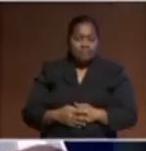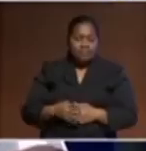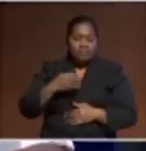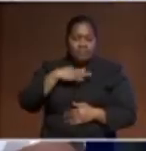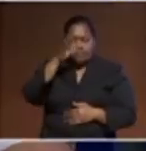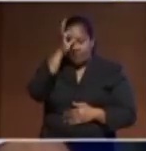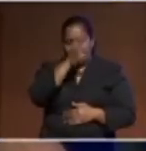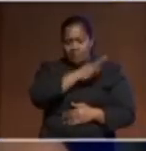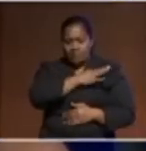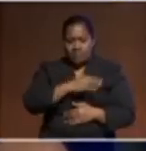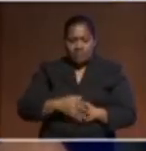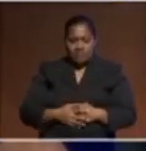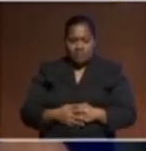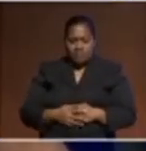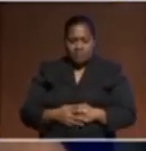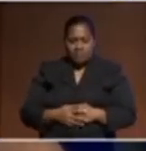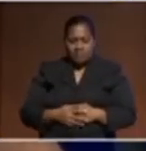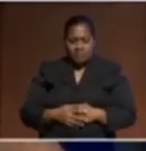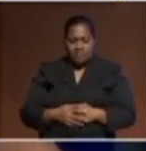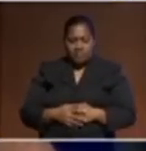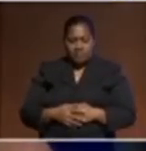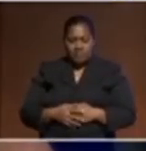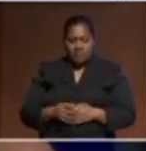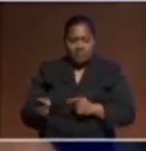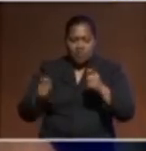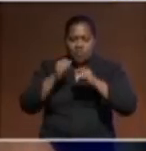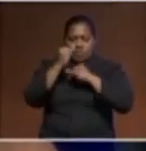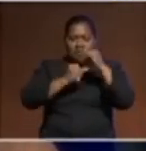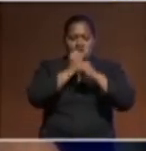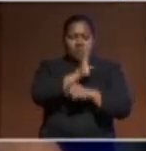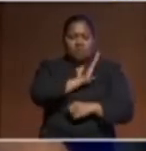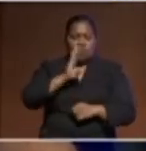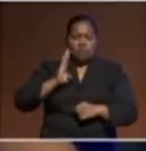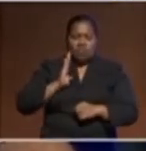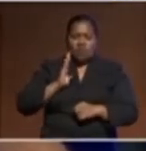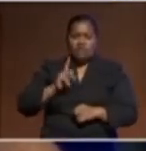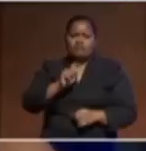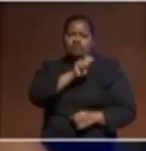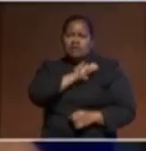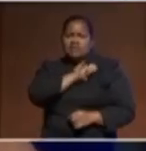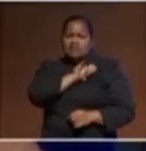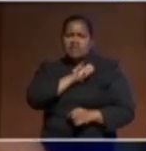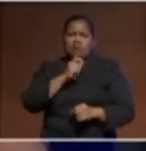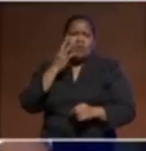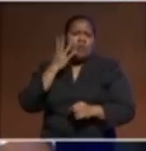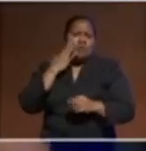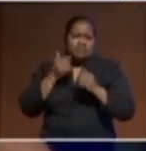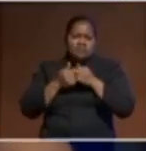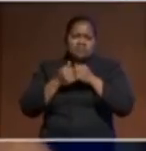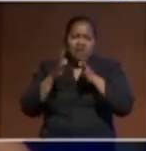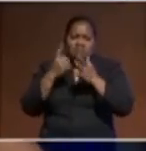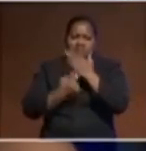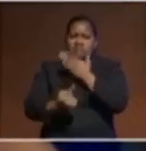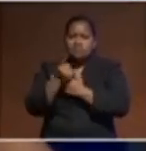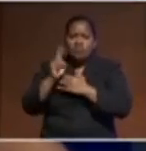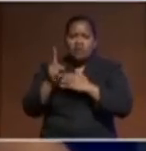to the International Board of Justice for the nuclear tests that were happening in Mororua. And so the sense